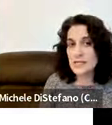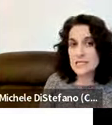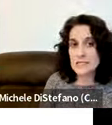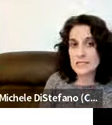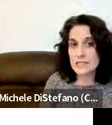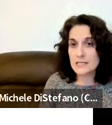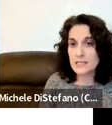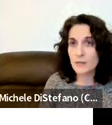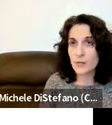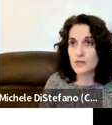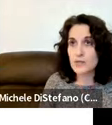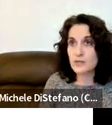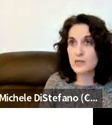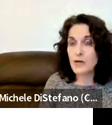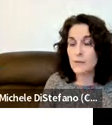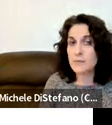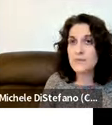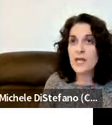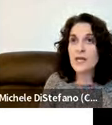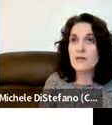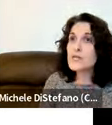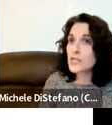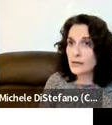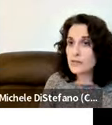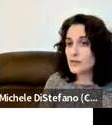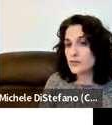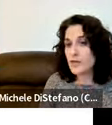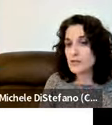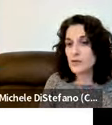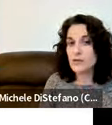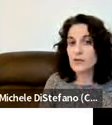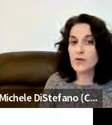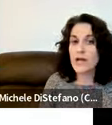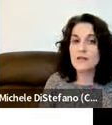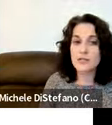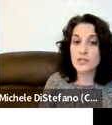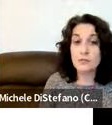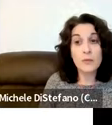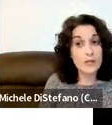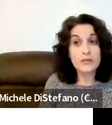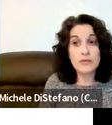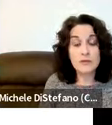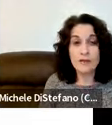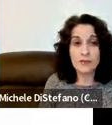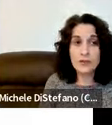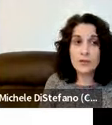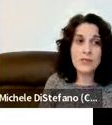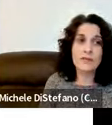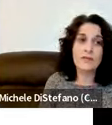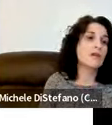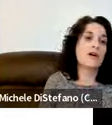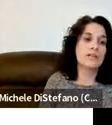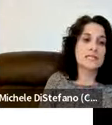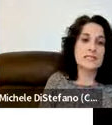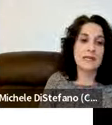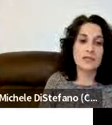for any assistance it's important to um reach out if you're not sure and an audiologist should be willing to do that for you we